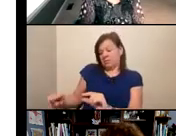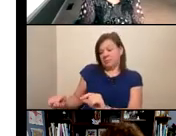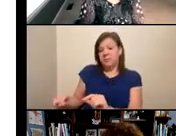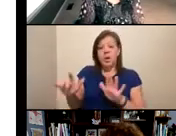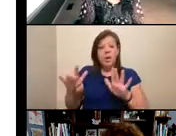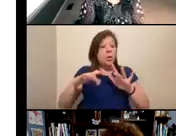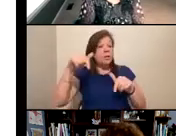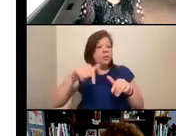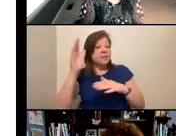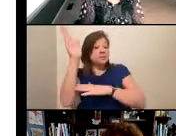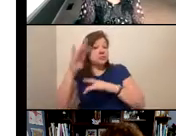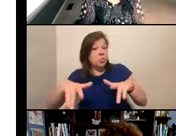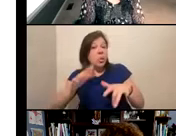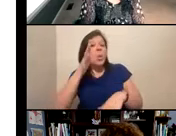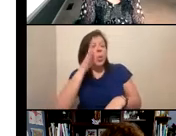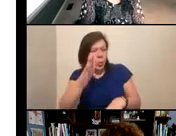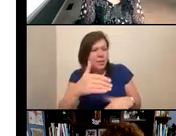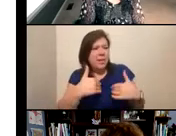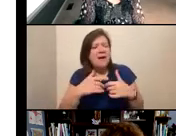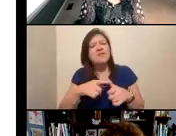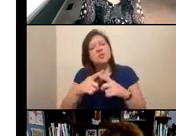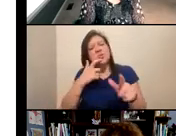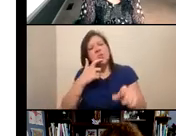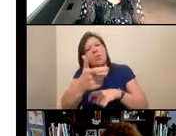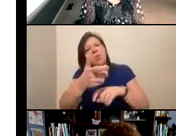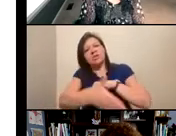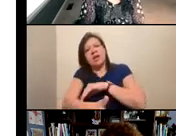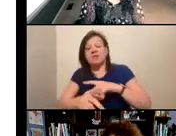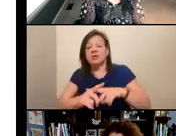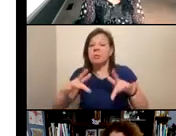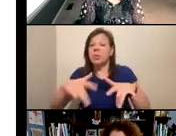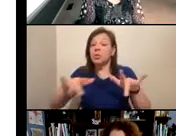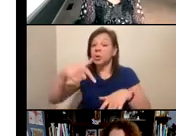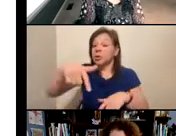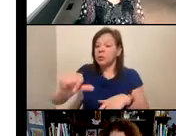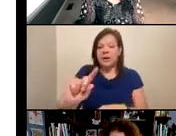this presentation will be available afterwards, but for privacy, we will not record the Q&A.